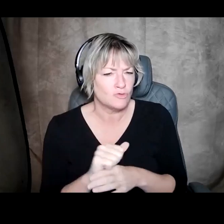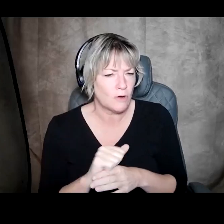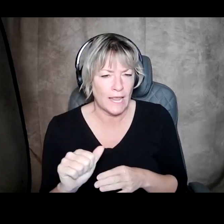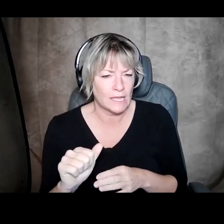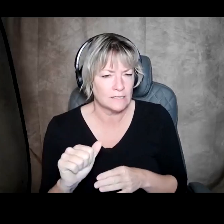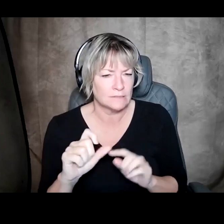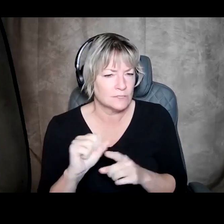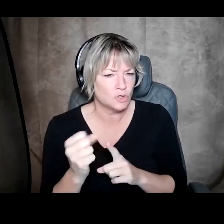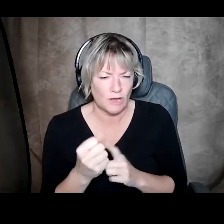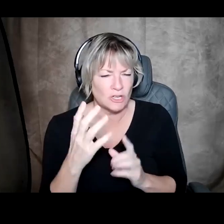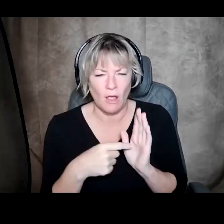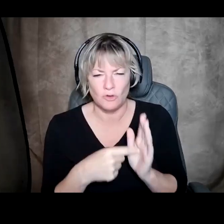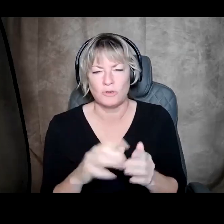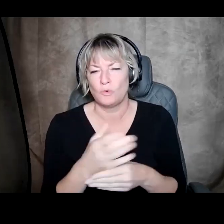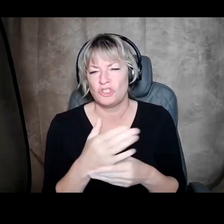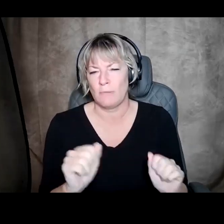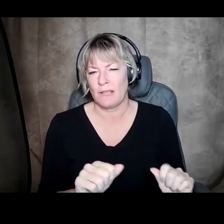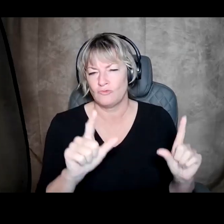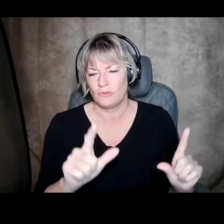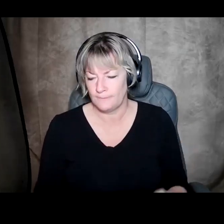situation? Let me share my screen here.